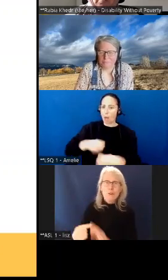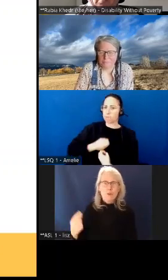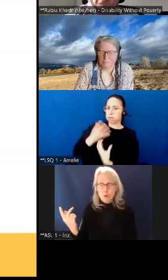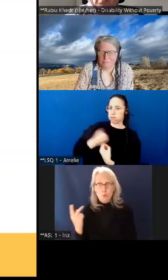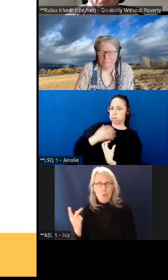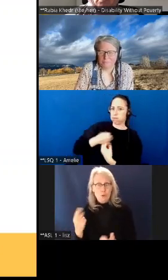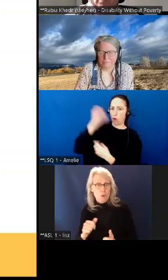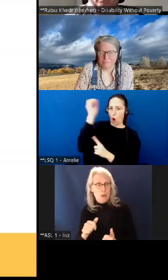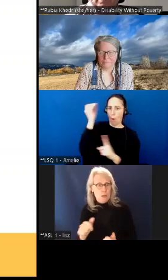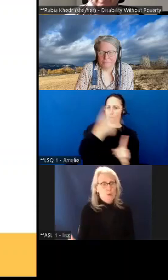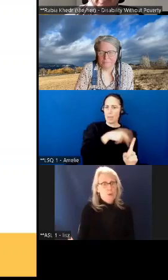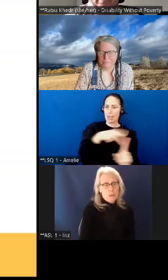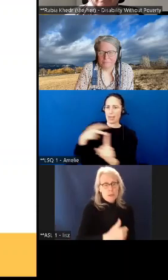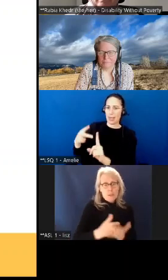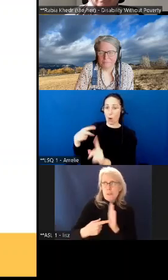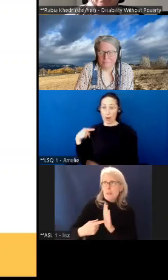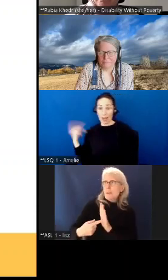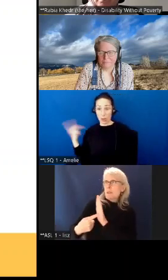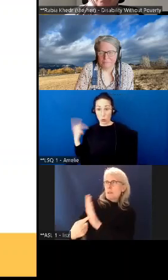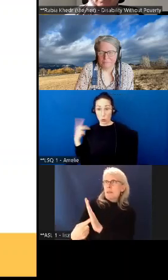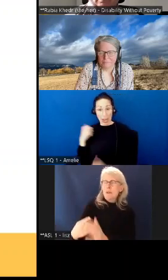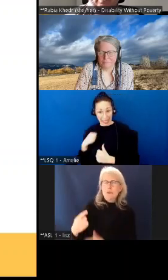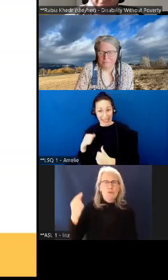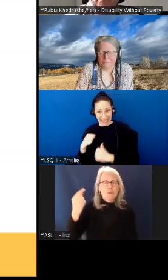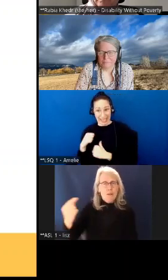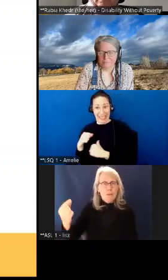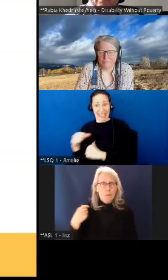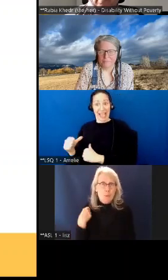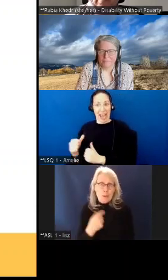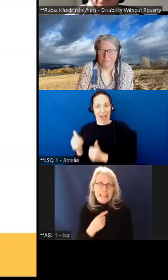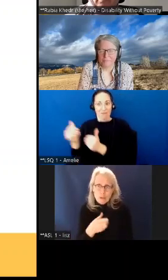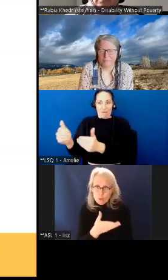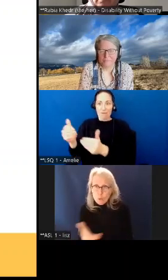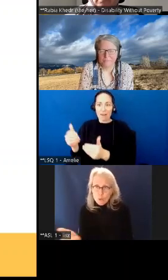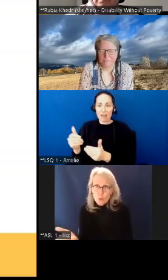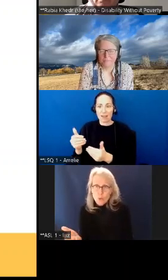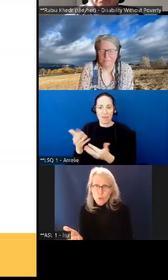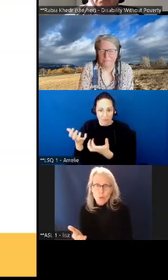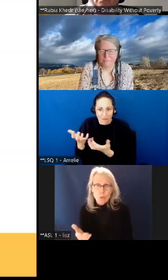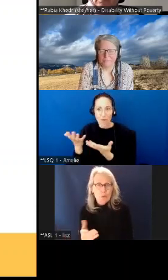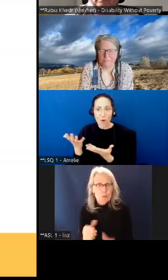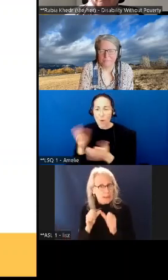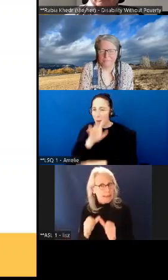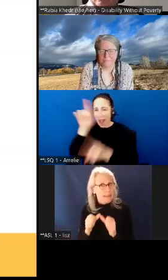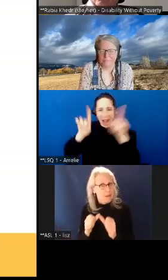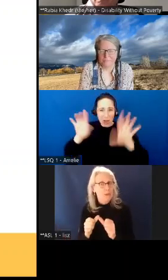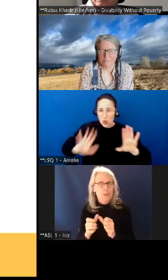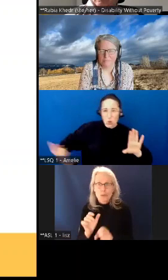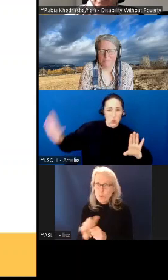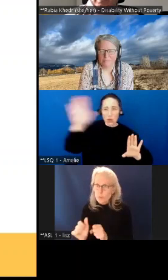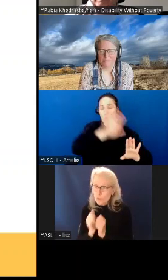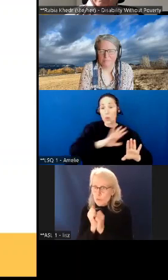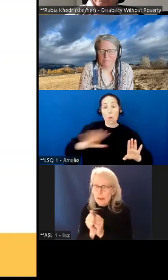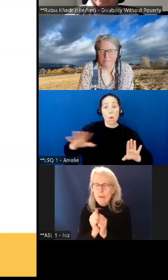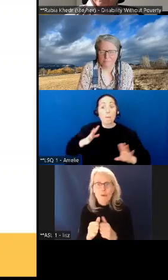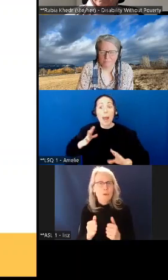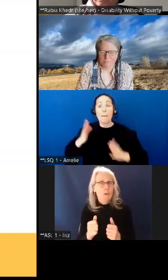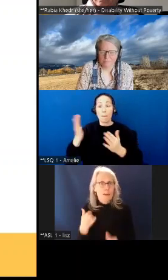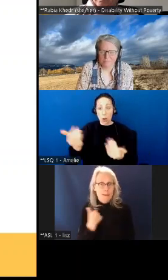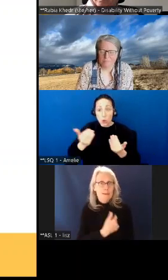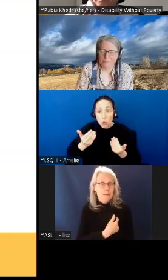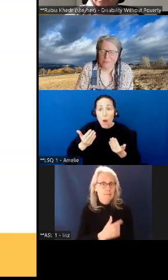those forward where we can but we need everyone else working with us along the way